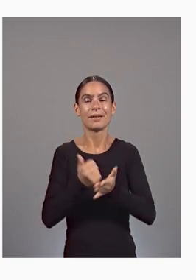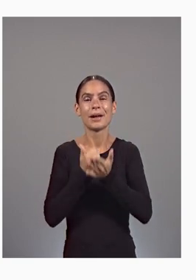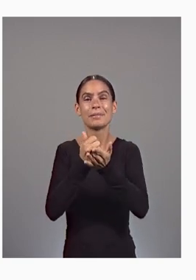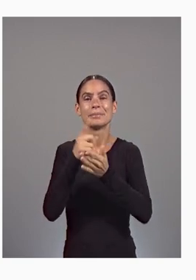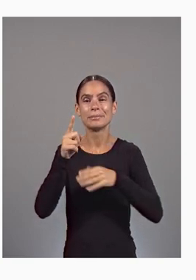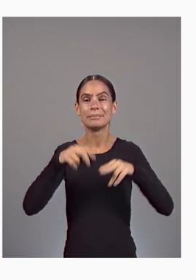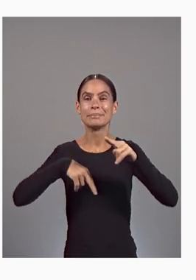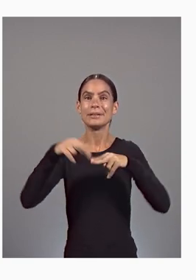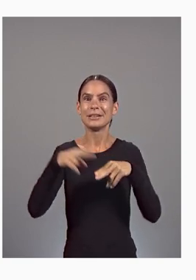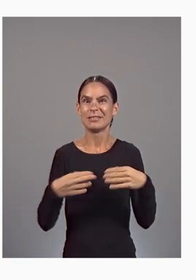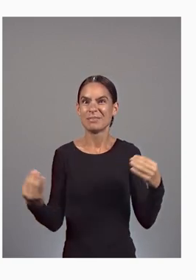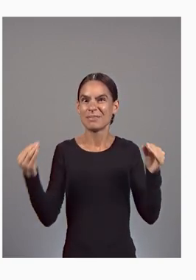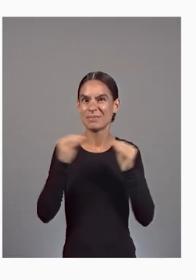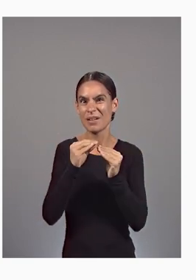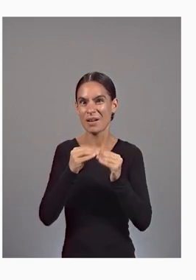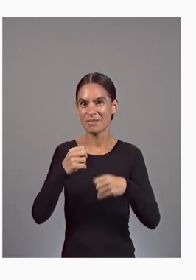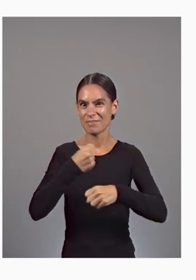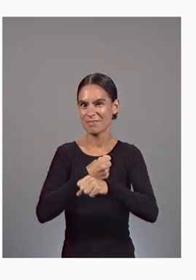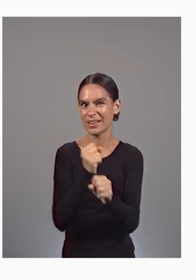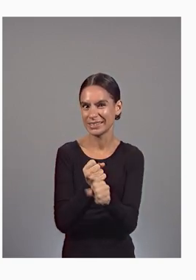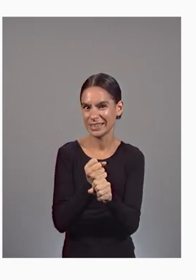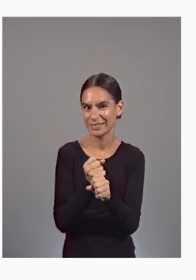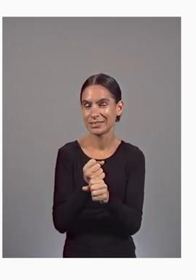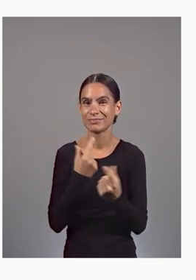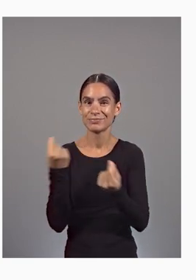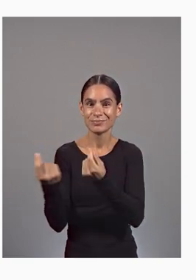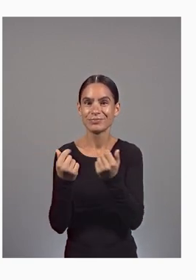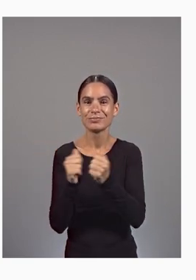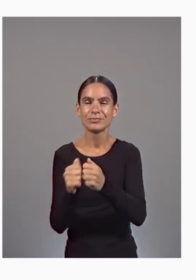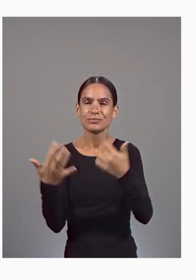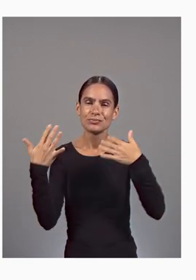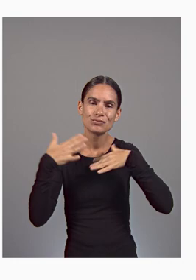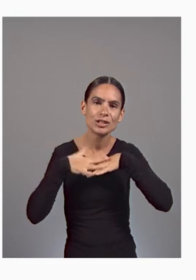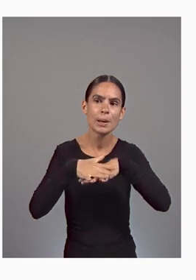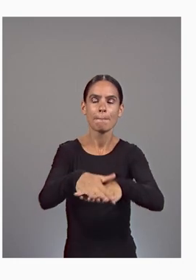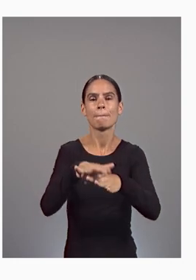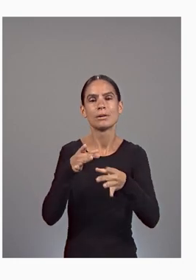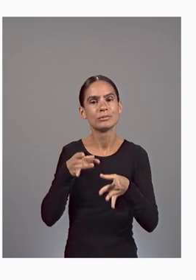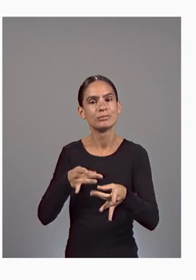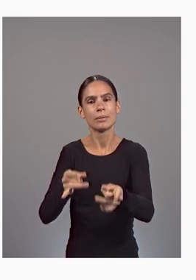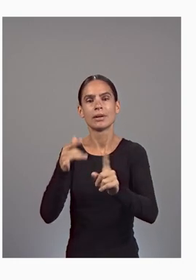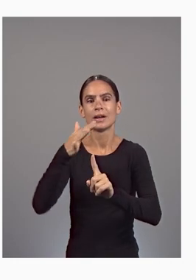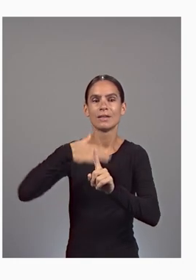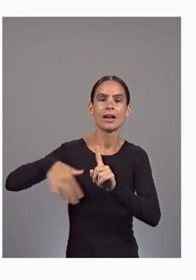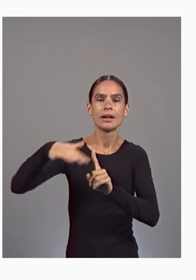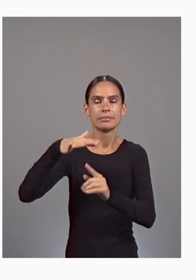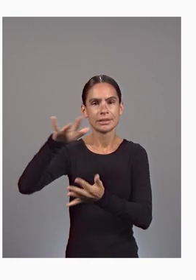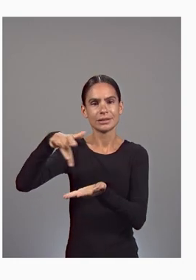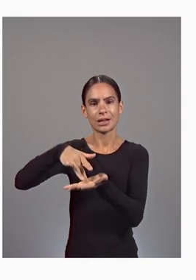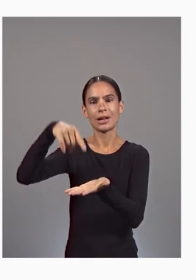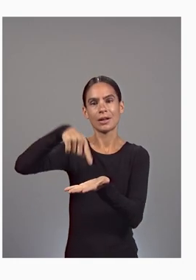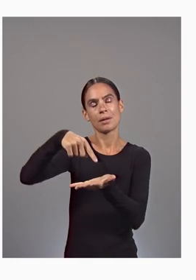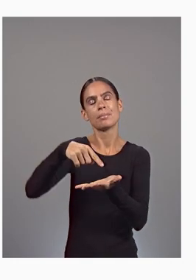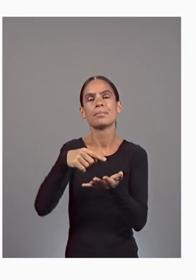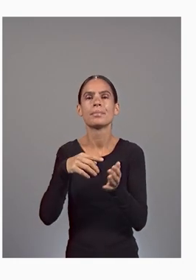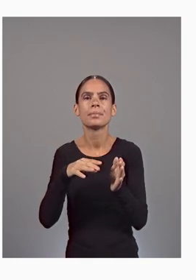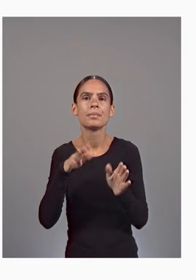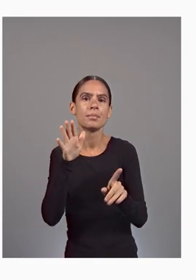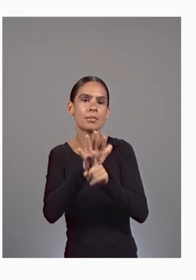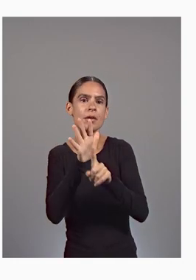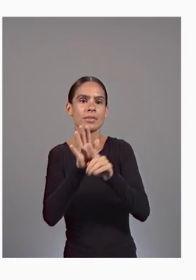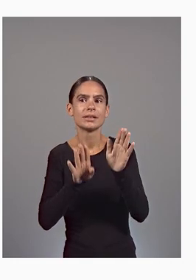productively. With streamlined environments centered around popular developer stacks, including